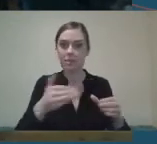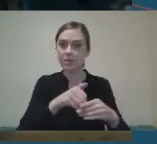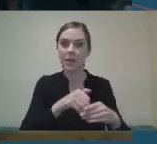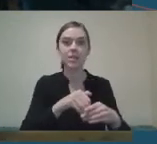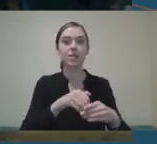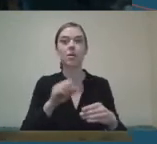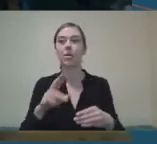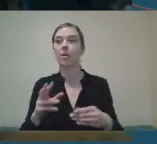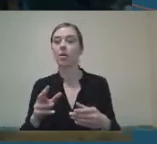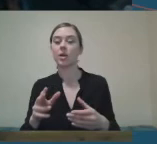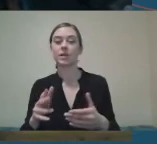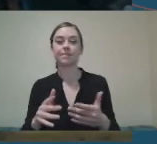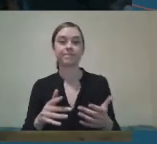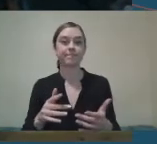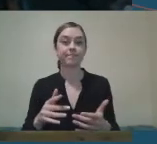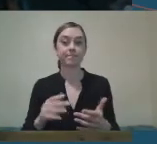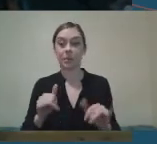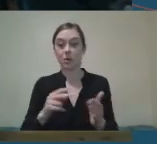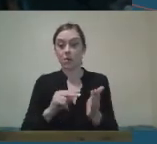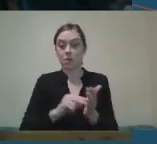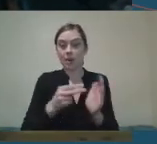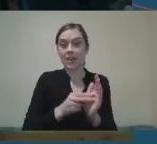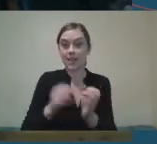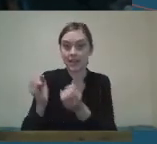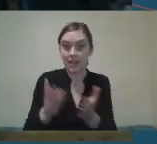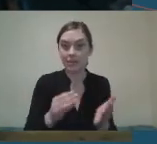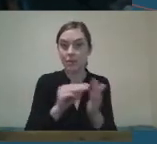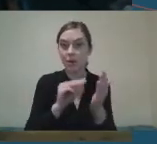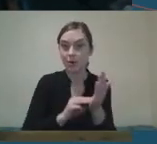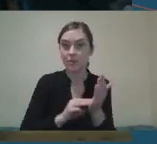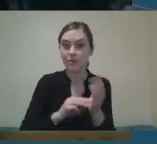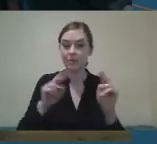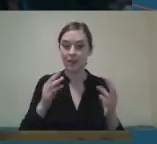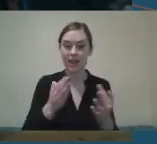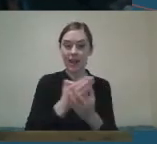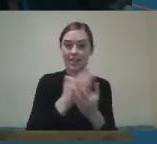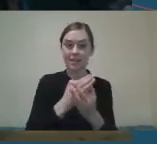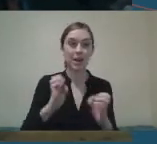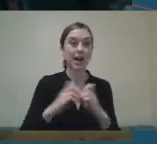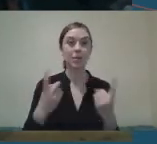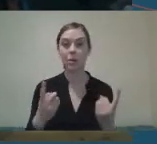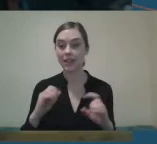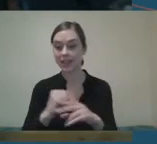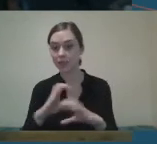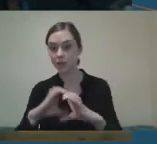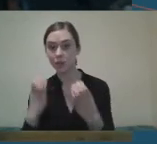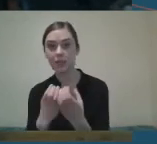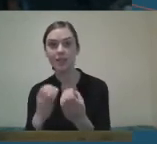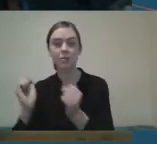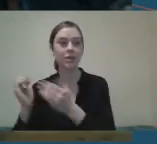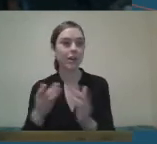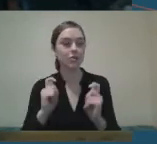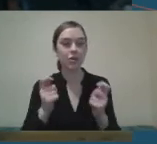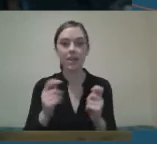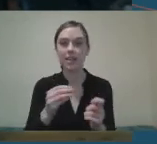is organizing and delivering programs that are directly accessible to people in the communities, providing training to